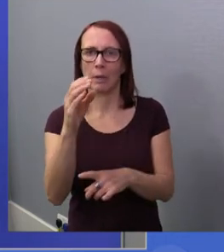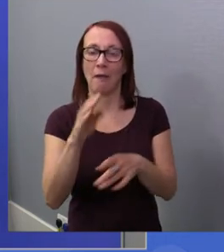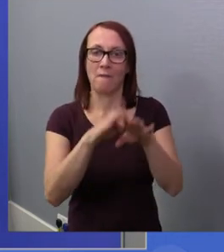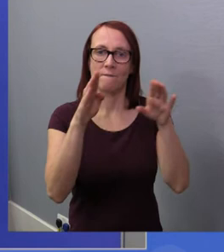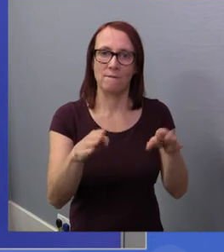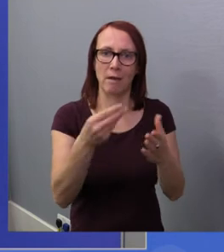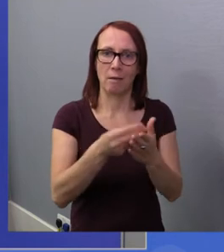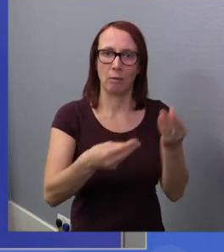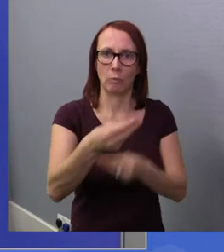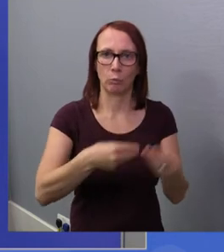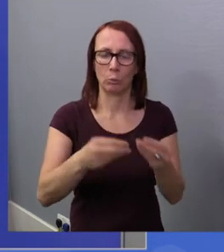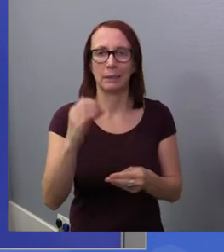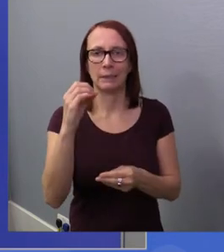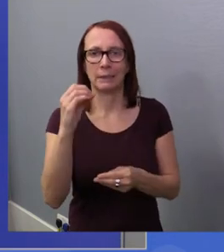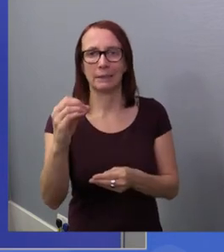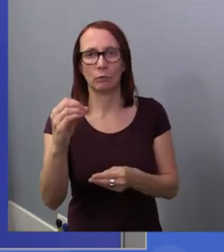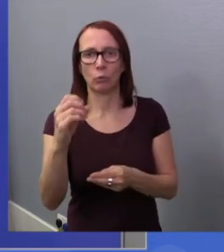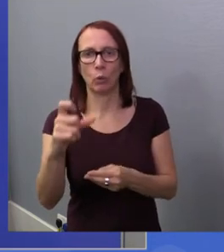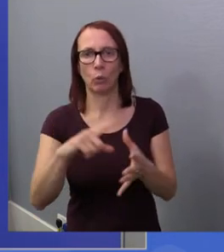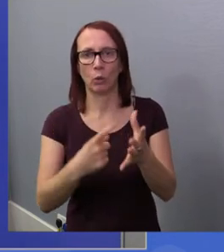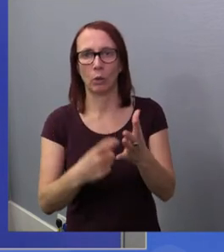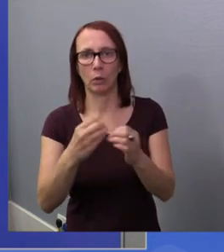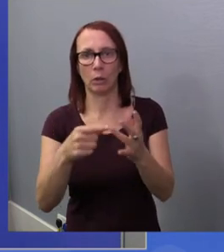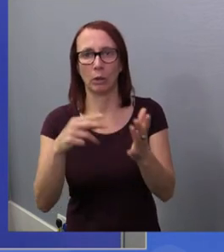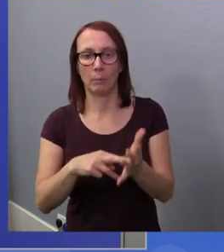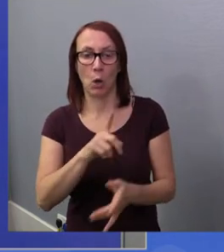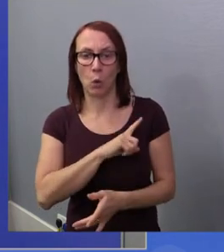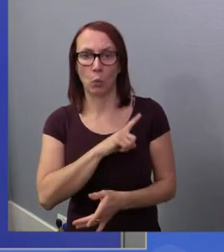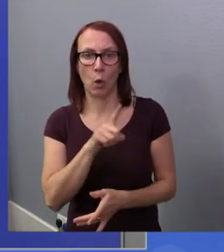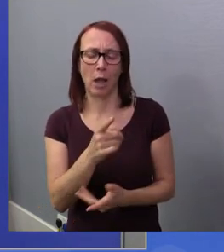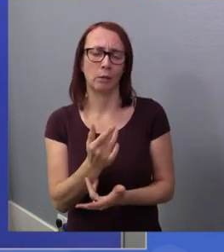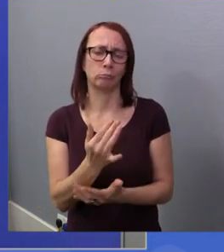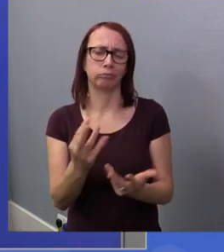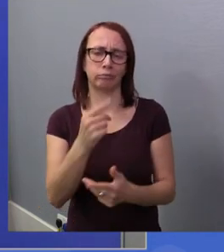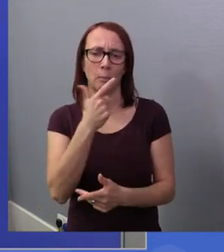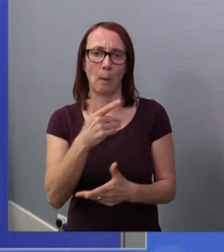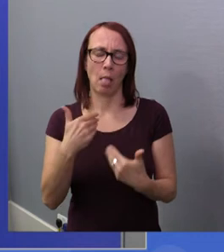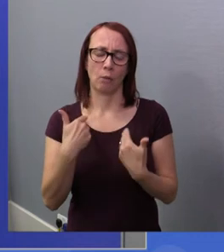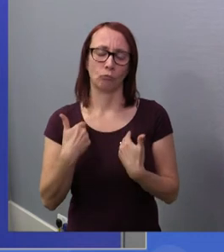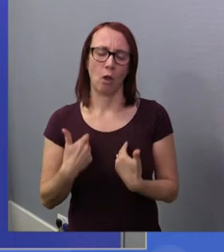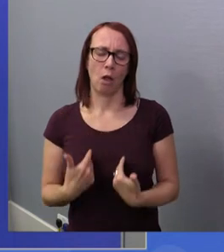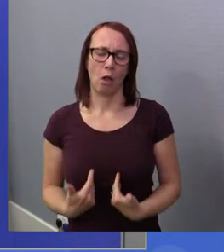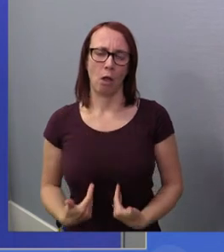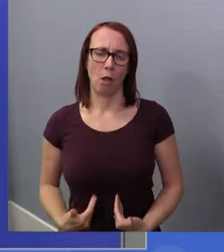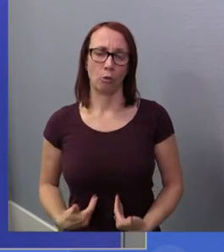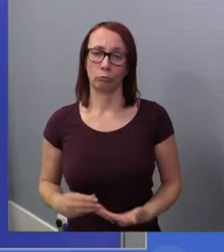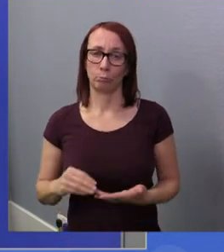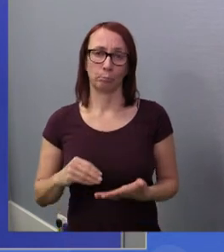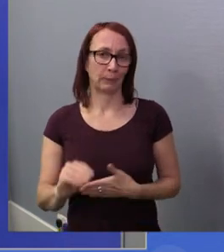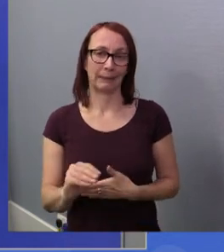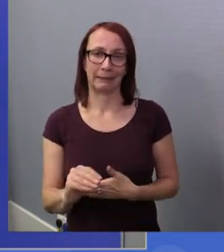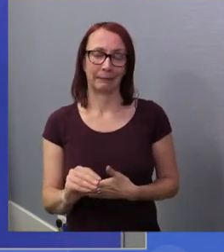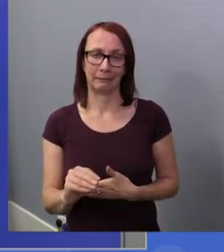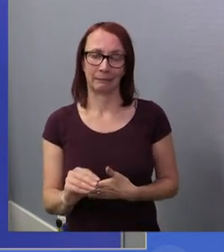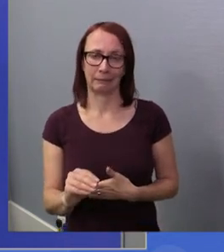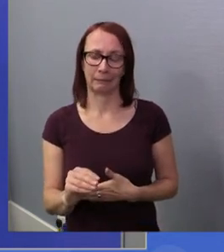And the reasons are, too many people are avoiding paying their fair share, especially the extra wealthy. People are not